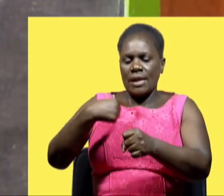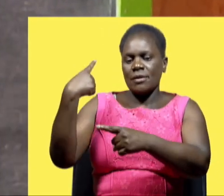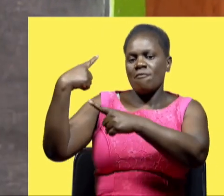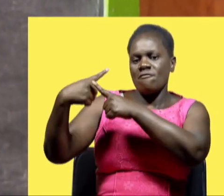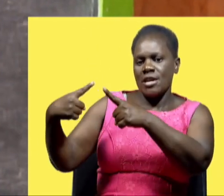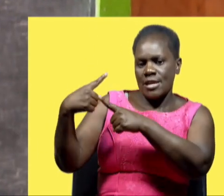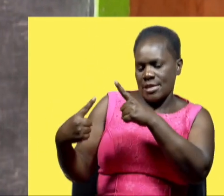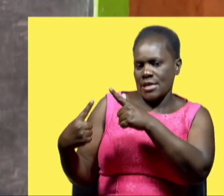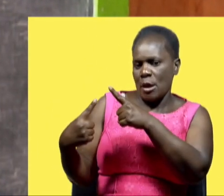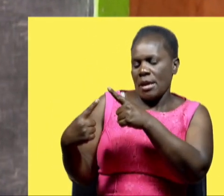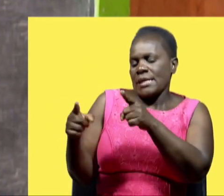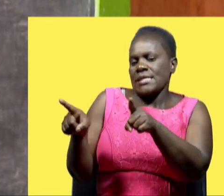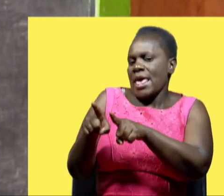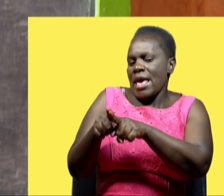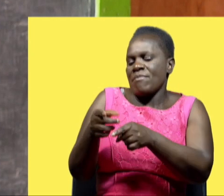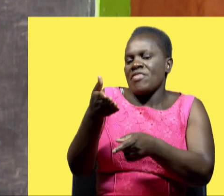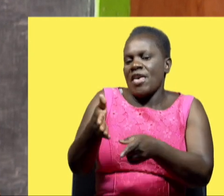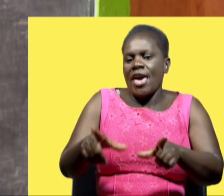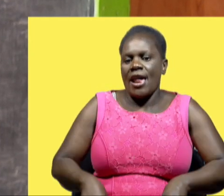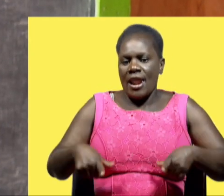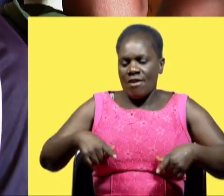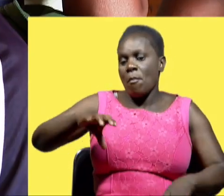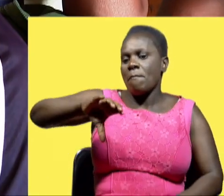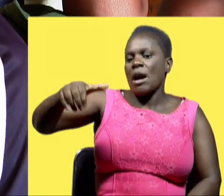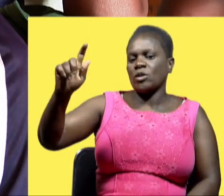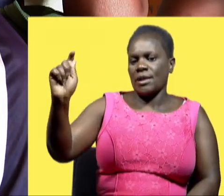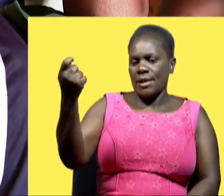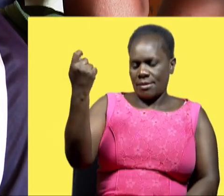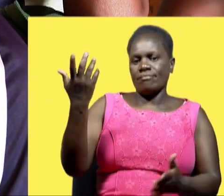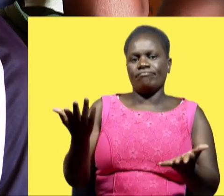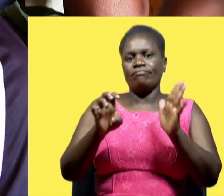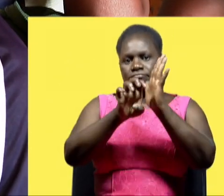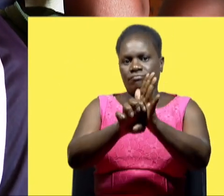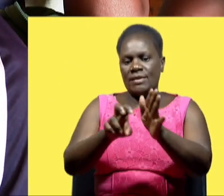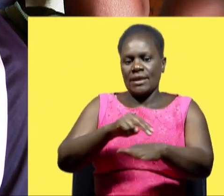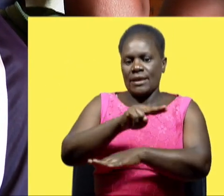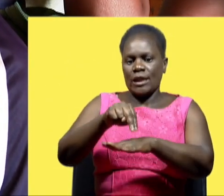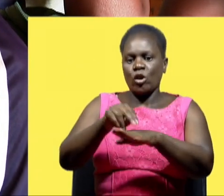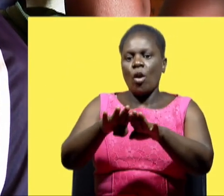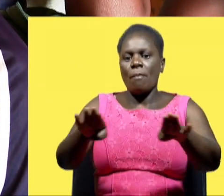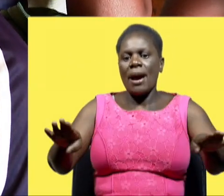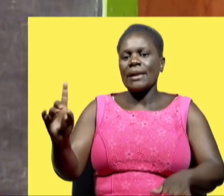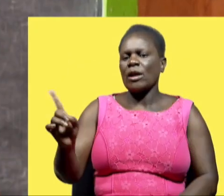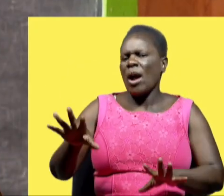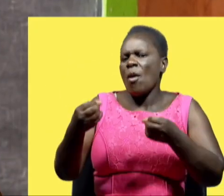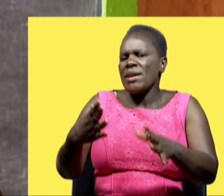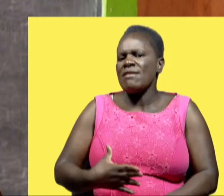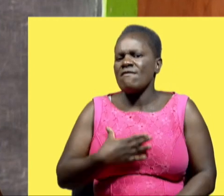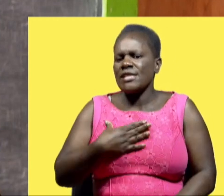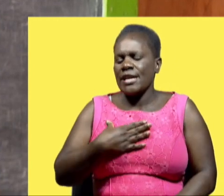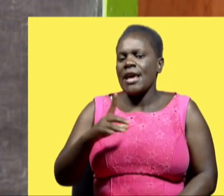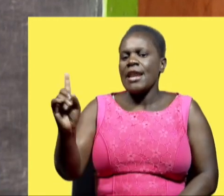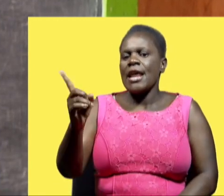experience as if we are in those places. Places like Mount Kenya, places like Nairobi National Park. How many of you have been to Nairobi National